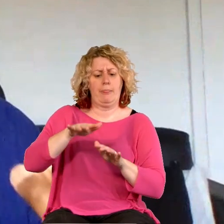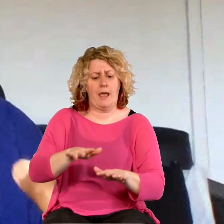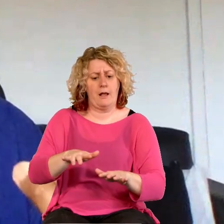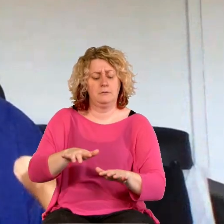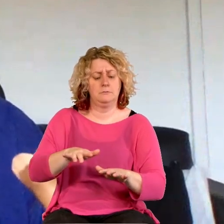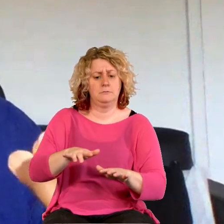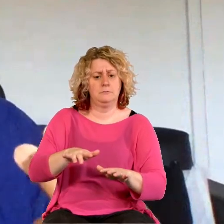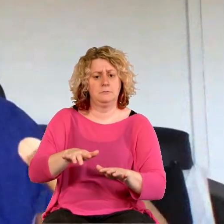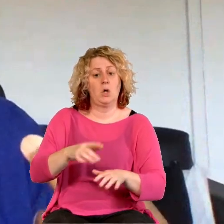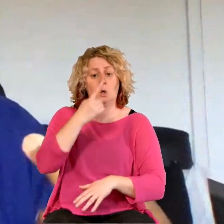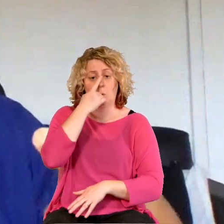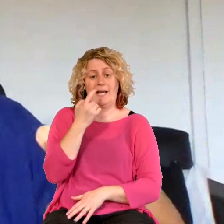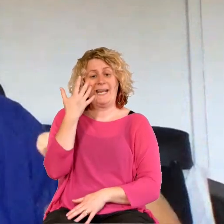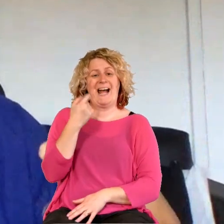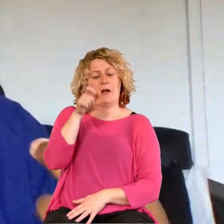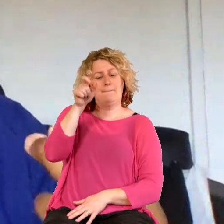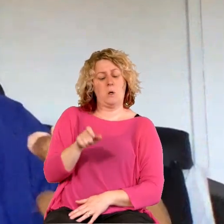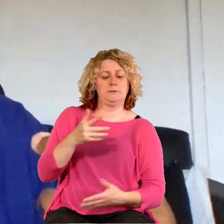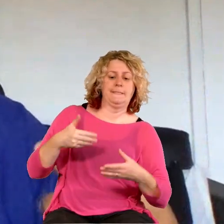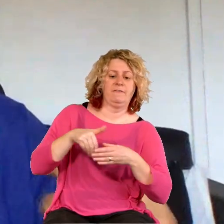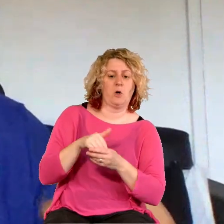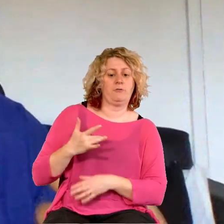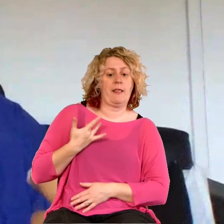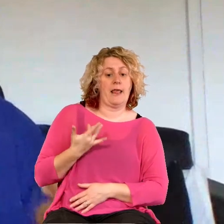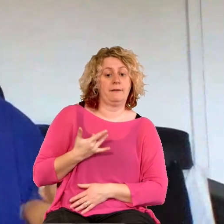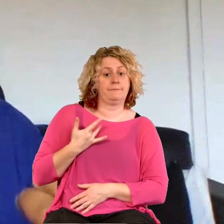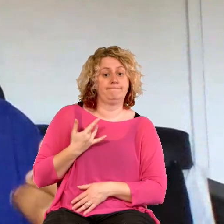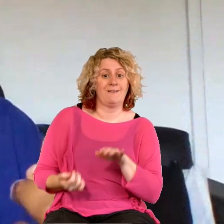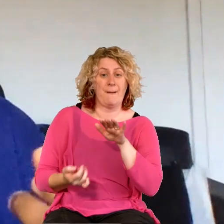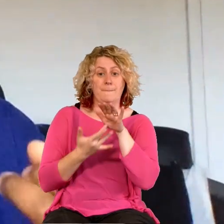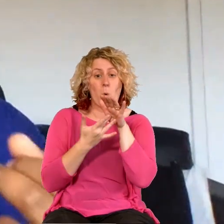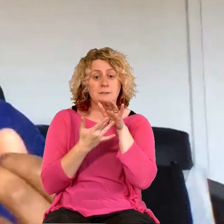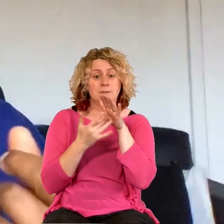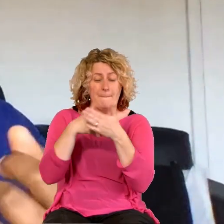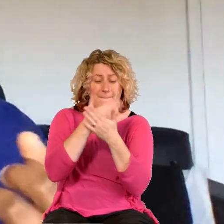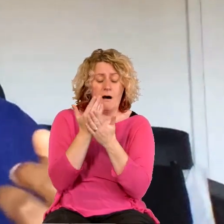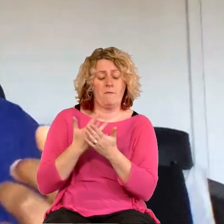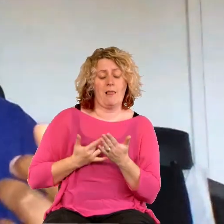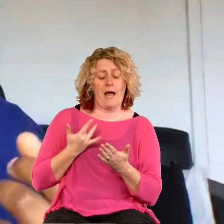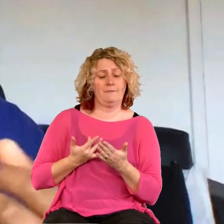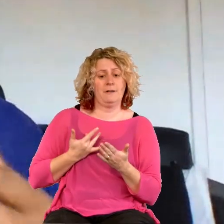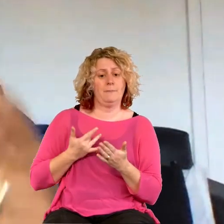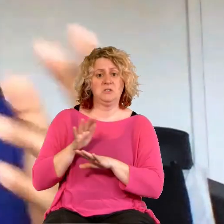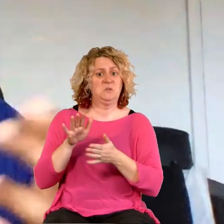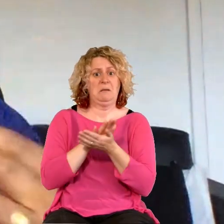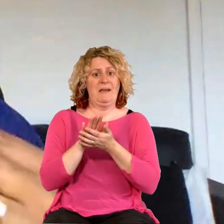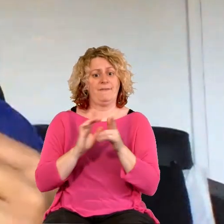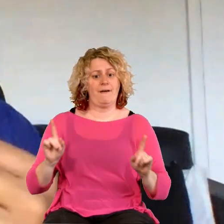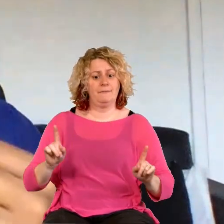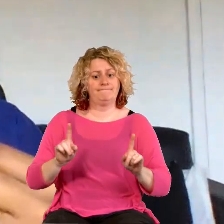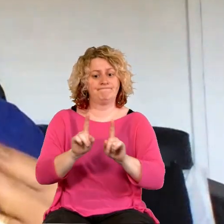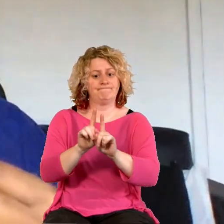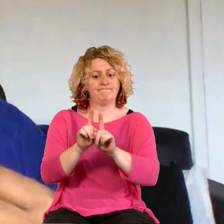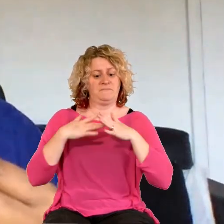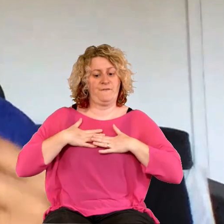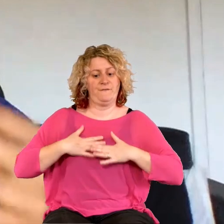person in your life, but they're not actually by proximity near to you. They may be based in another city, another place, but